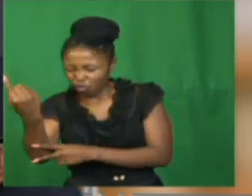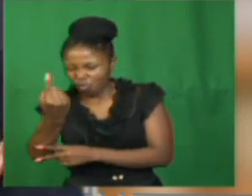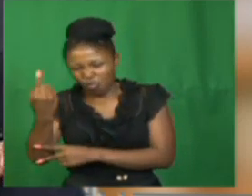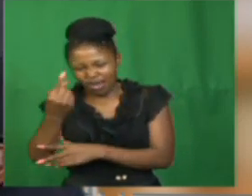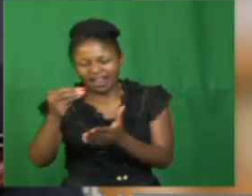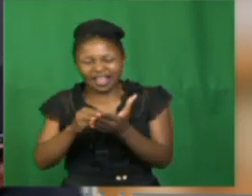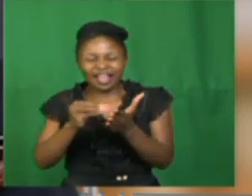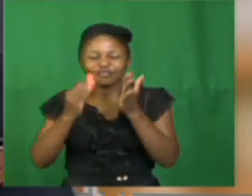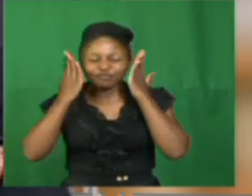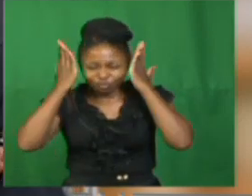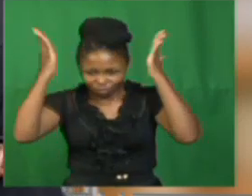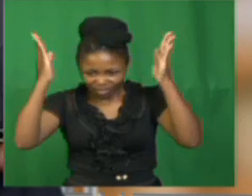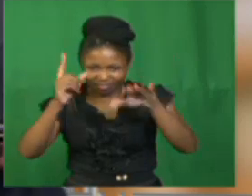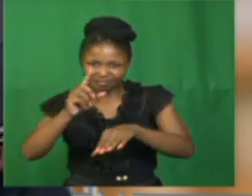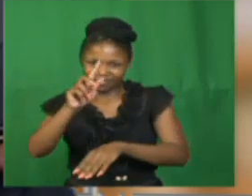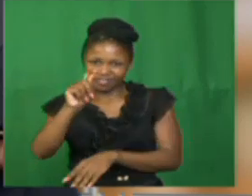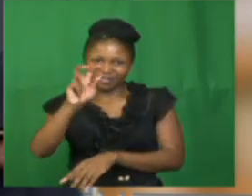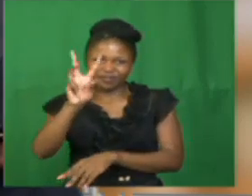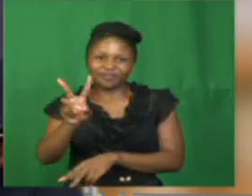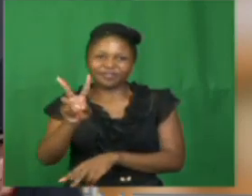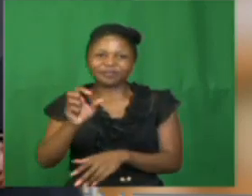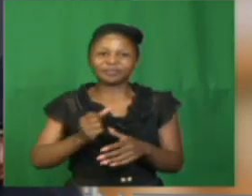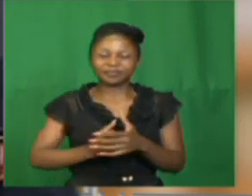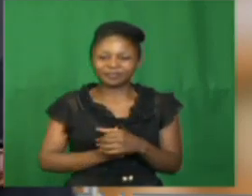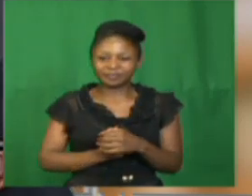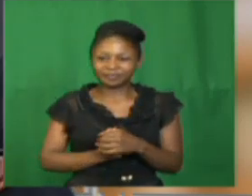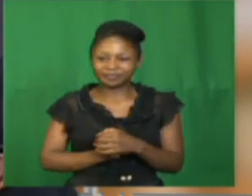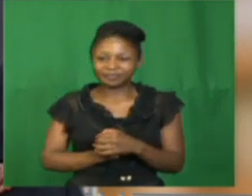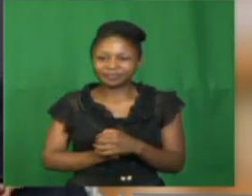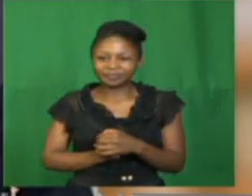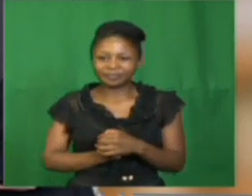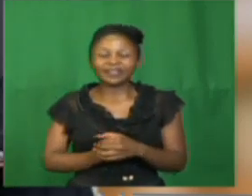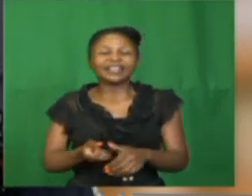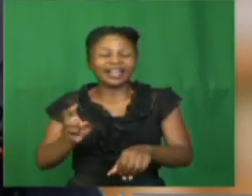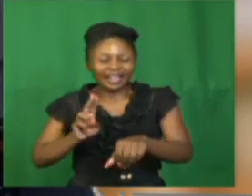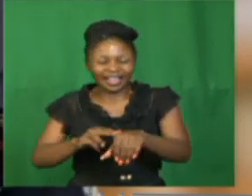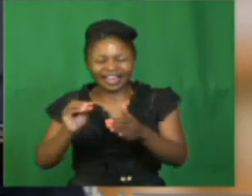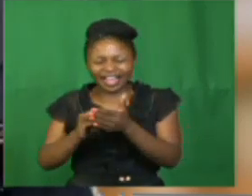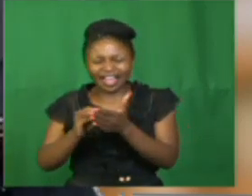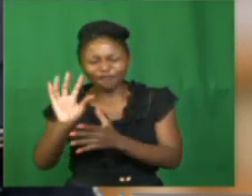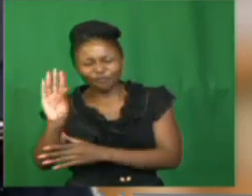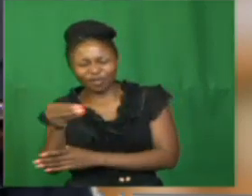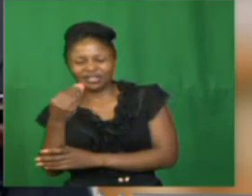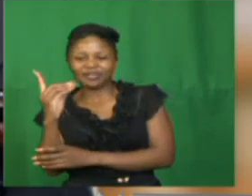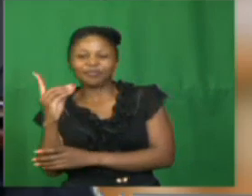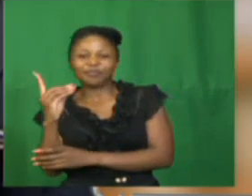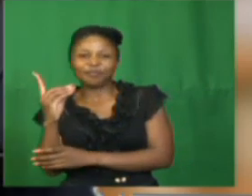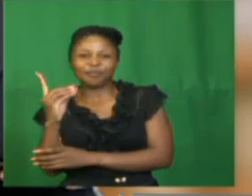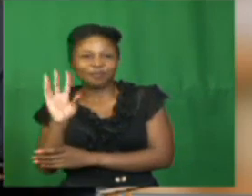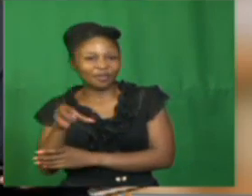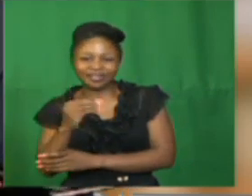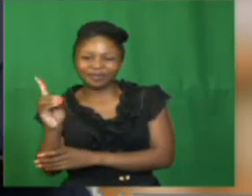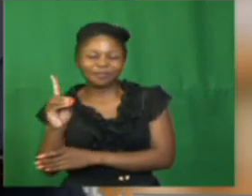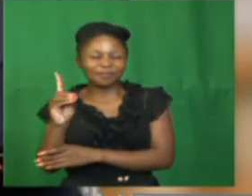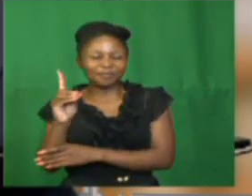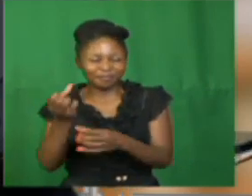Yes, that's very important to note. And also, there's a reminder that we do have a WhatsApp line, which pops up now and again. Please make